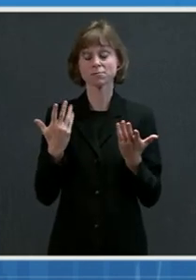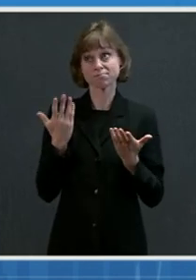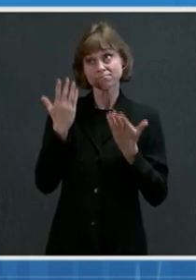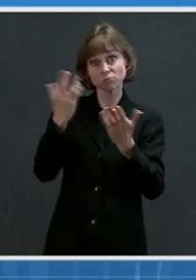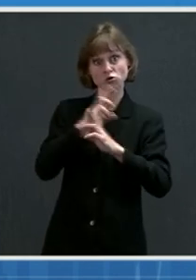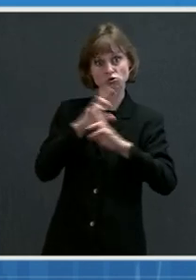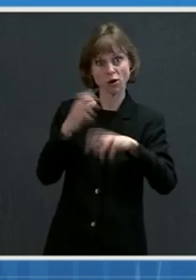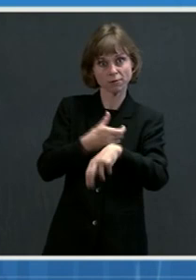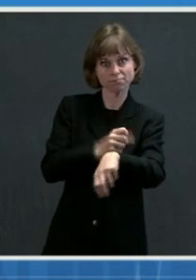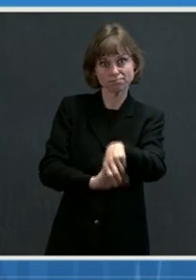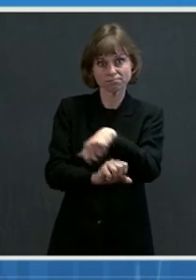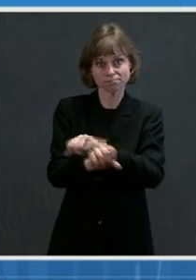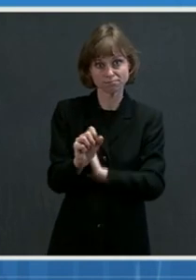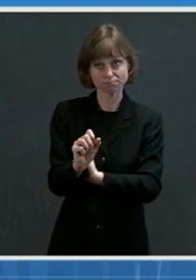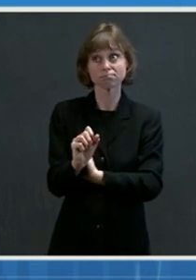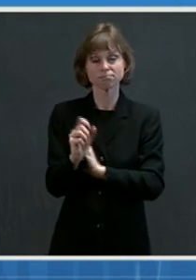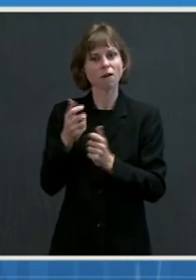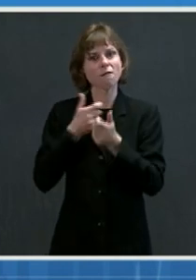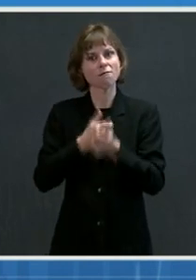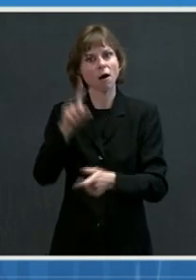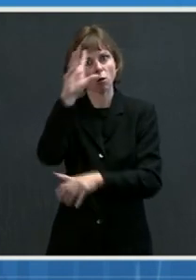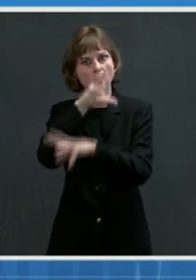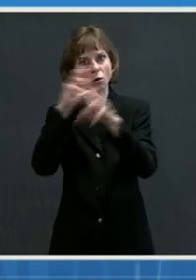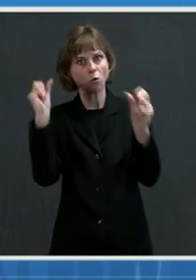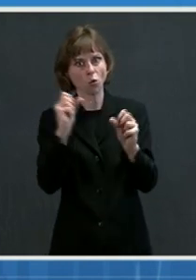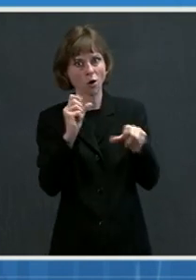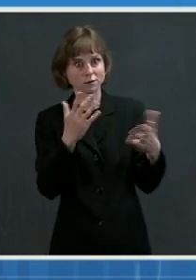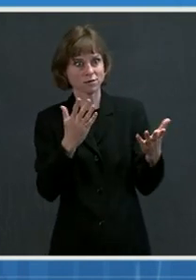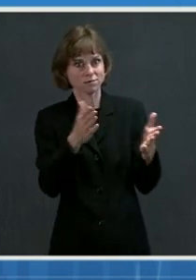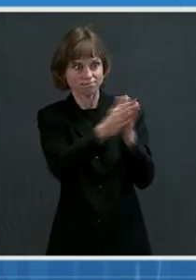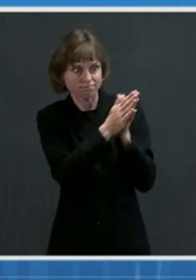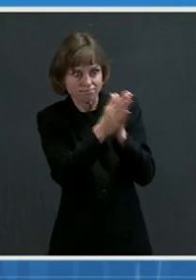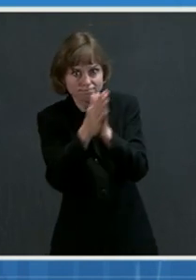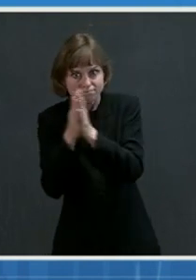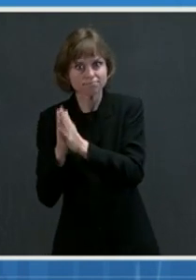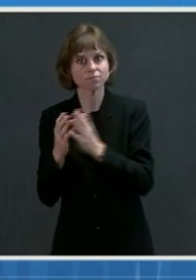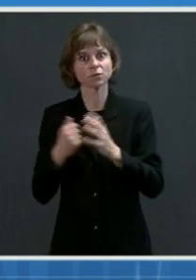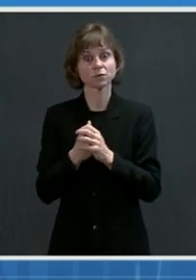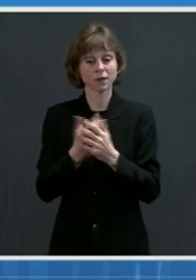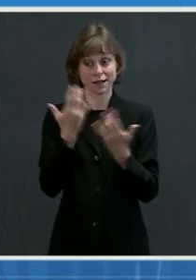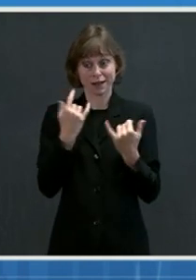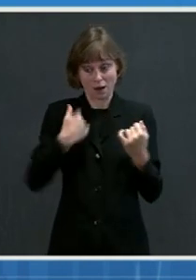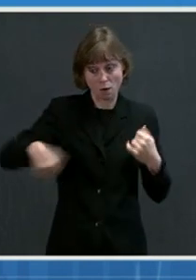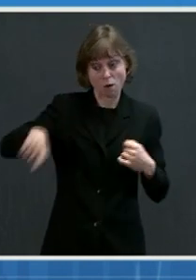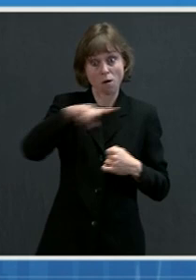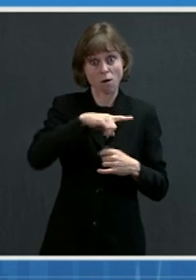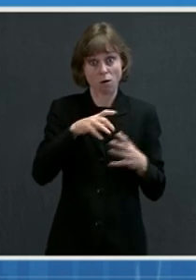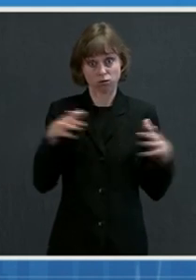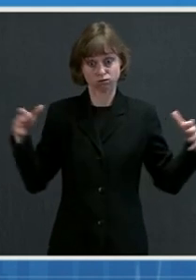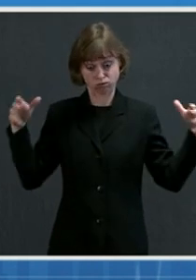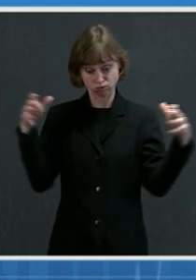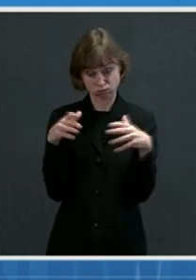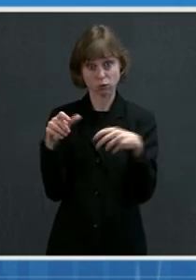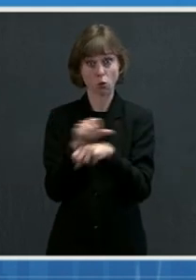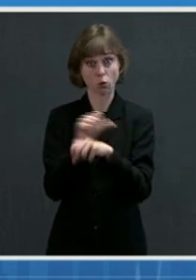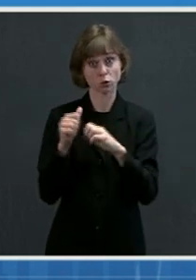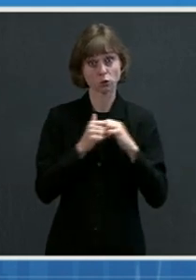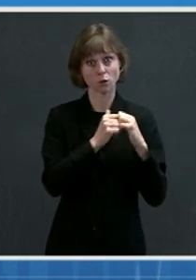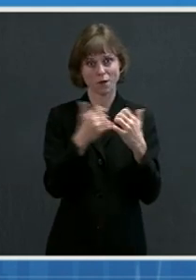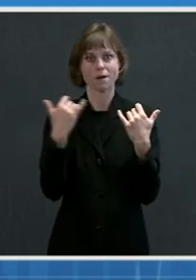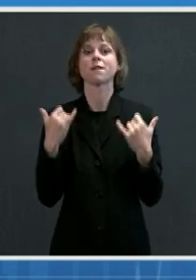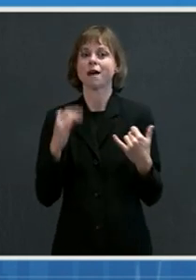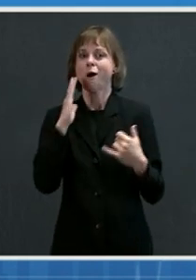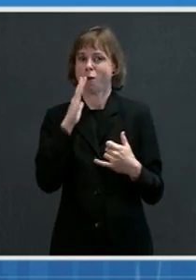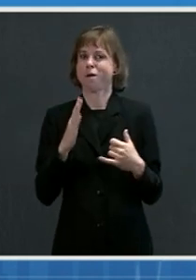this crisis. Thanks to everyone's collective actions, we're now on track not only to catch up,